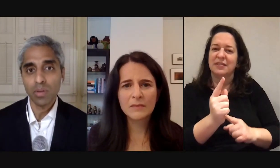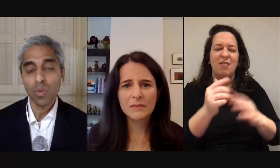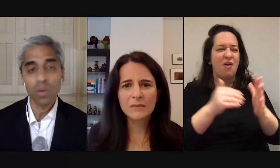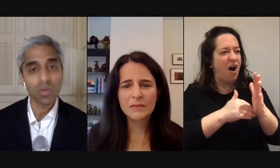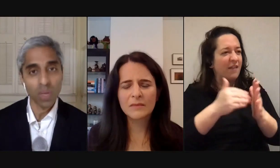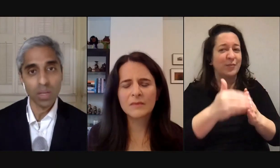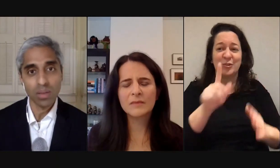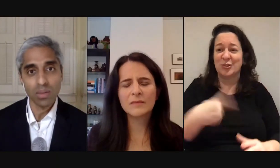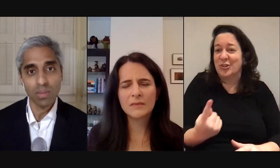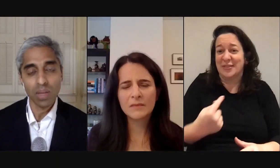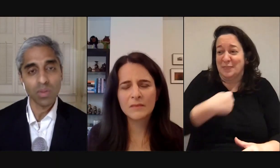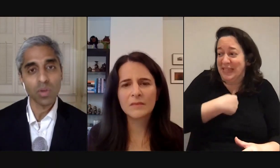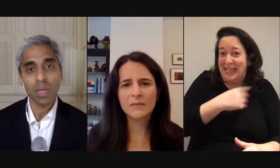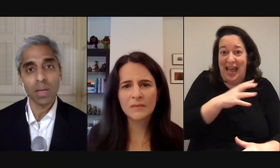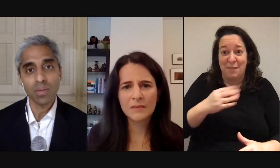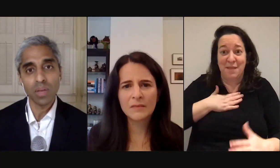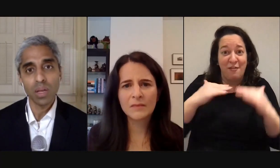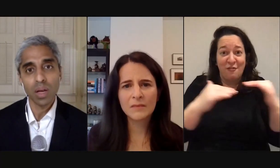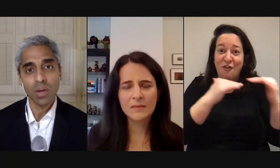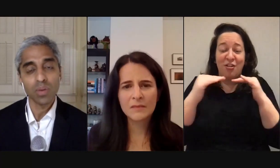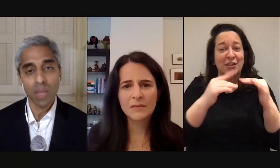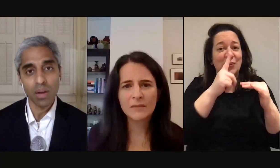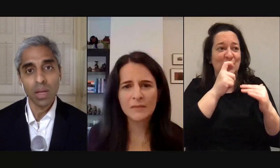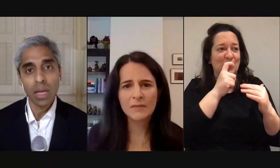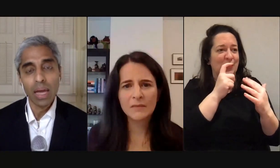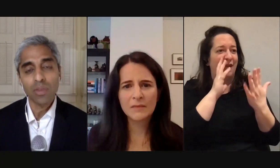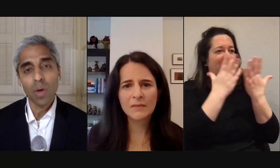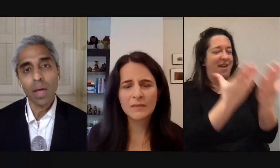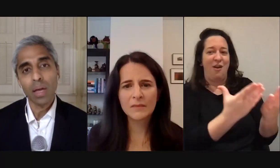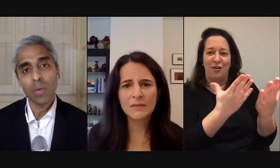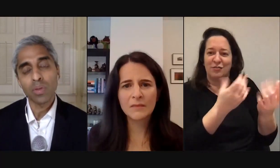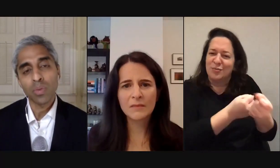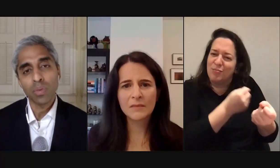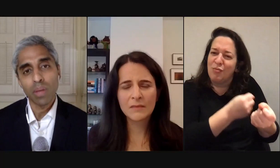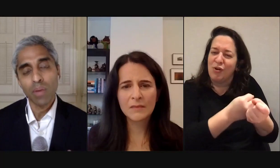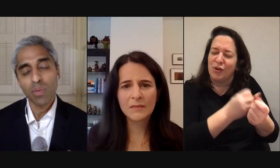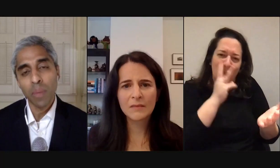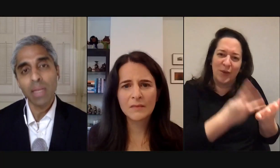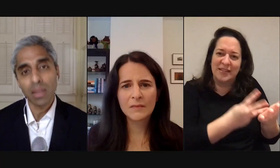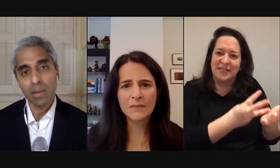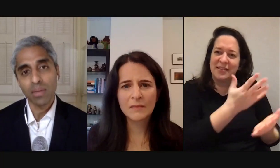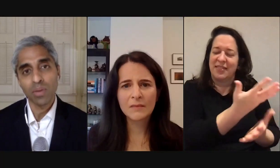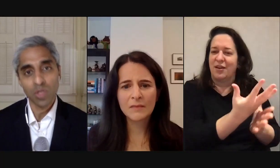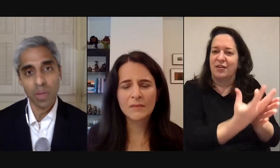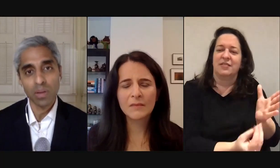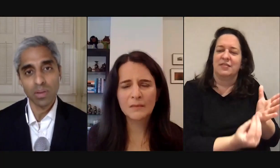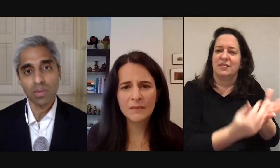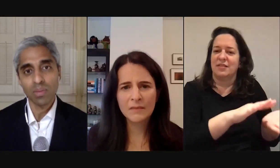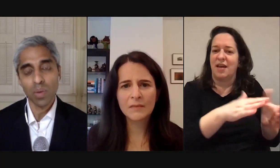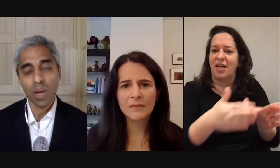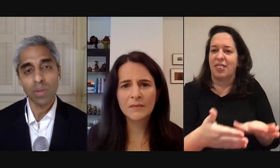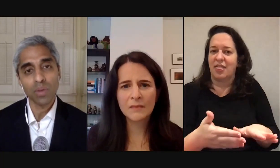hospital who were those witnesses and there was nobody else who was there and so I was I was reminded of those